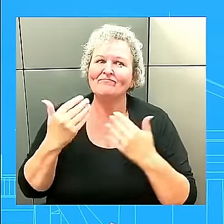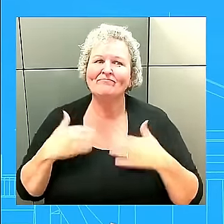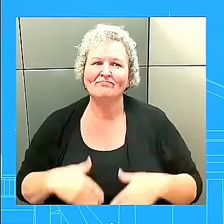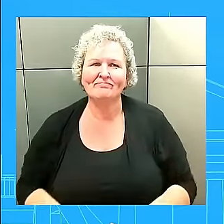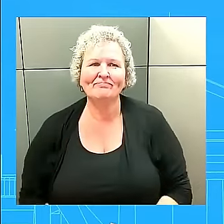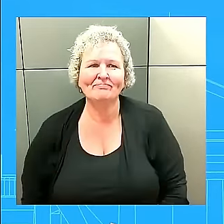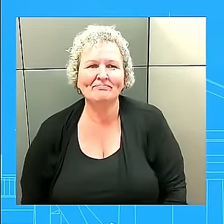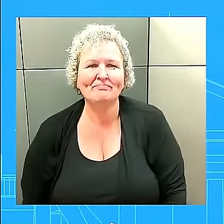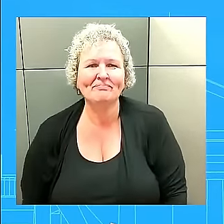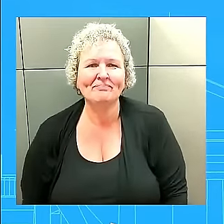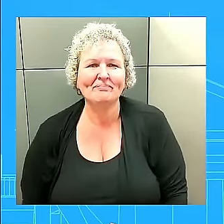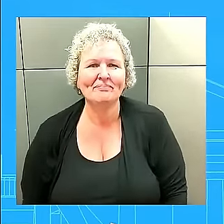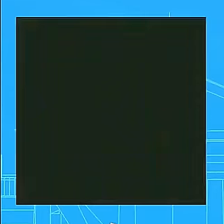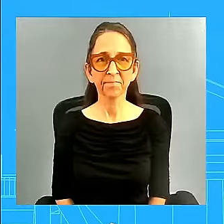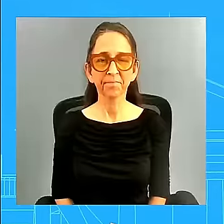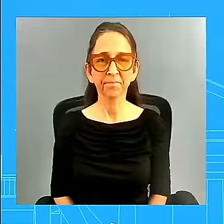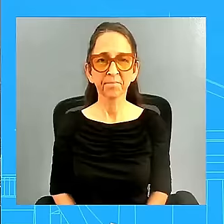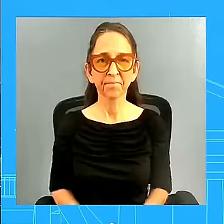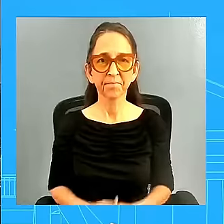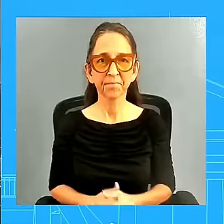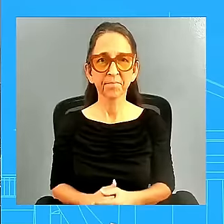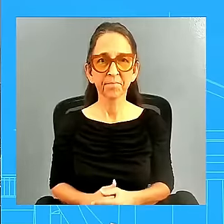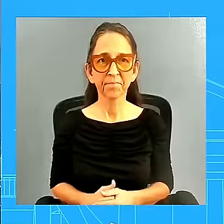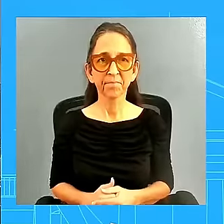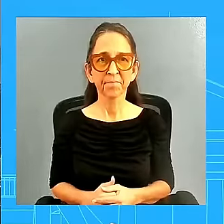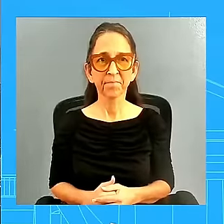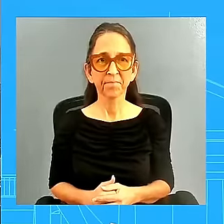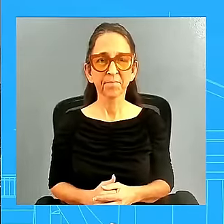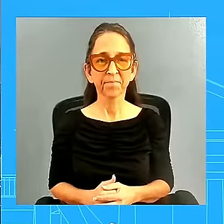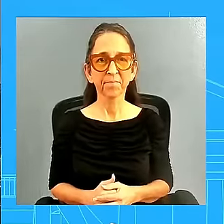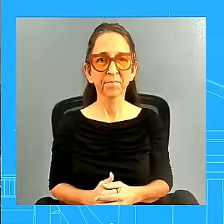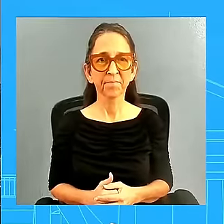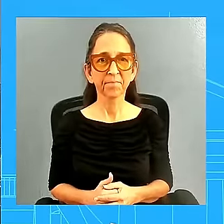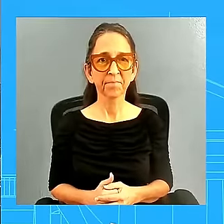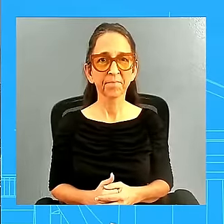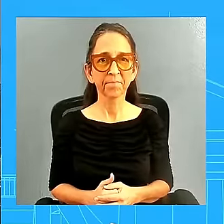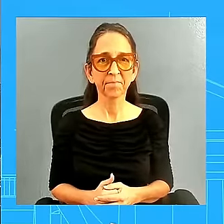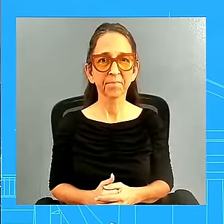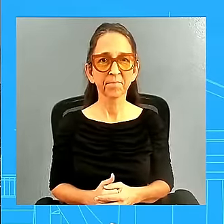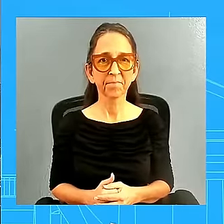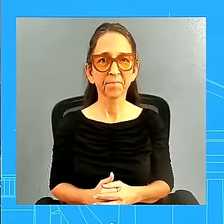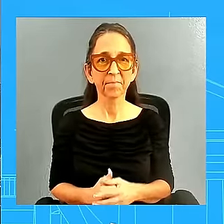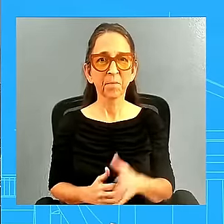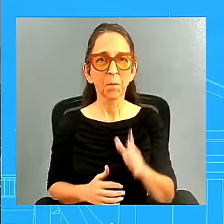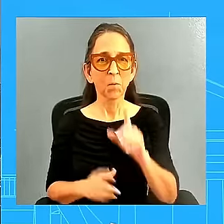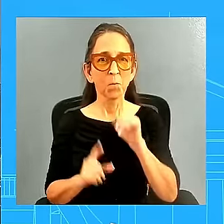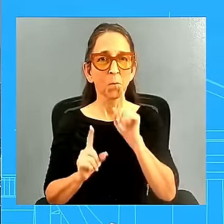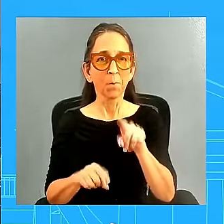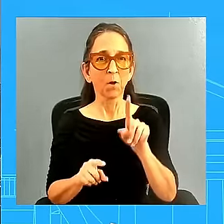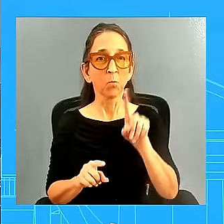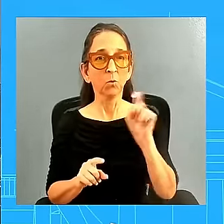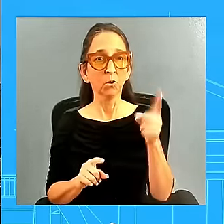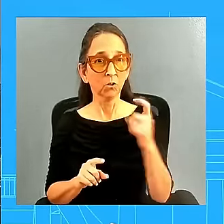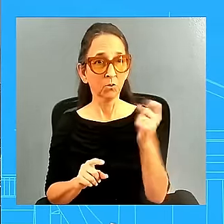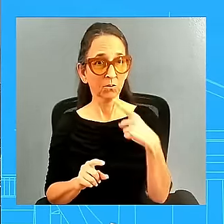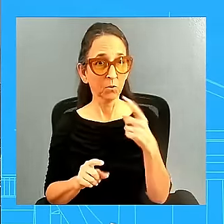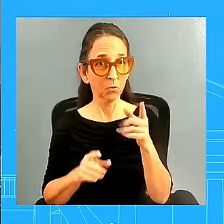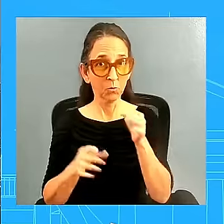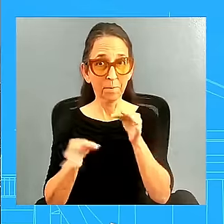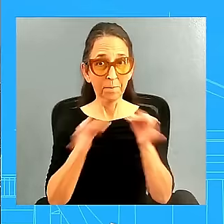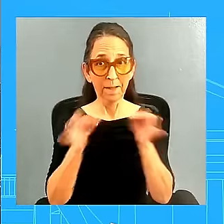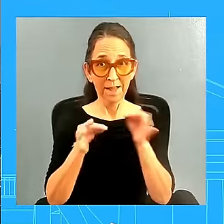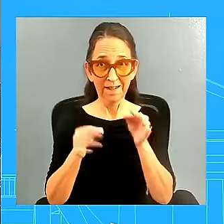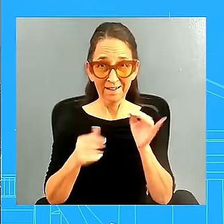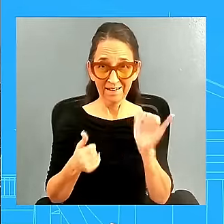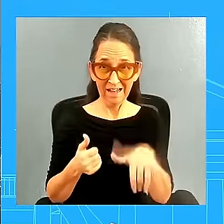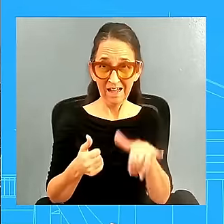Yeah, thank you. John, would you still describe the Israeli operation in Lebanon as targeted? I'm sorry? The